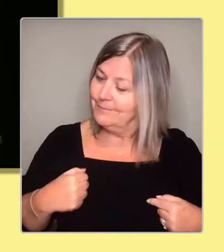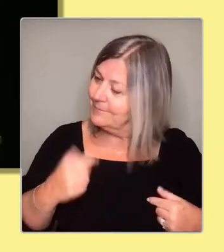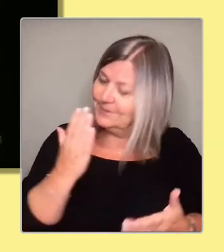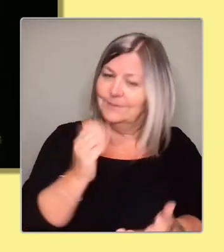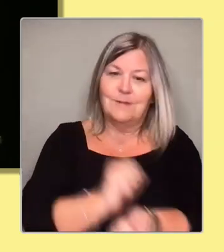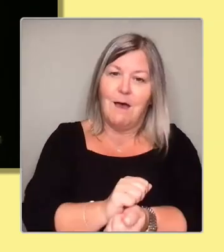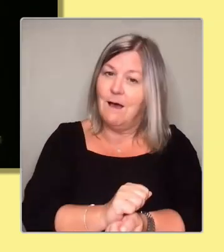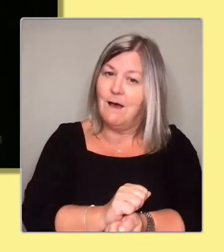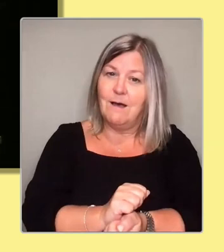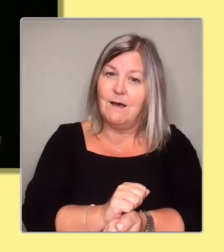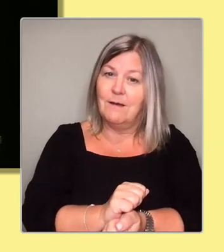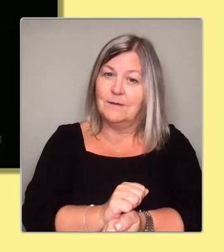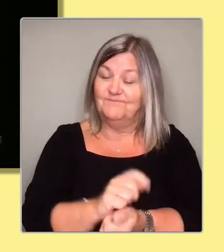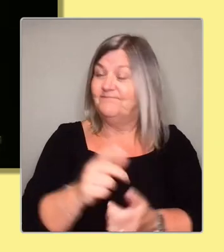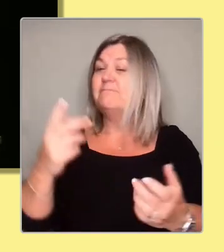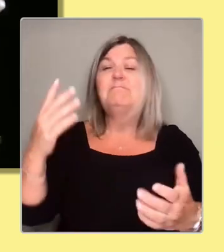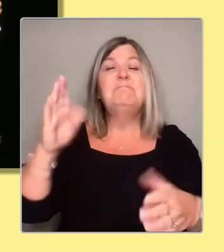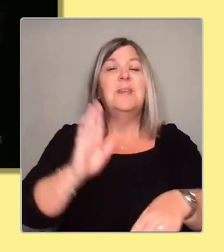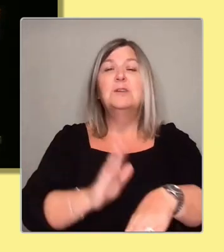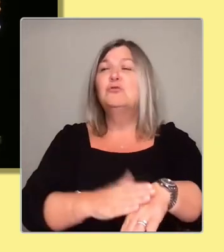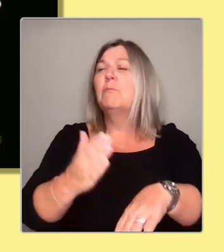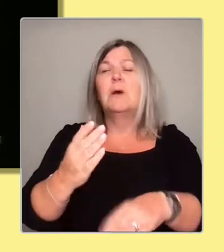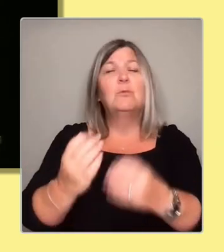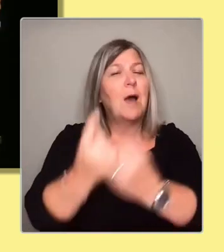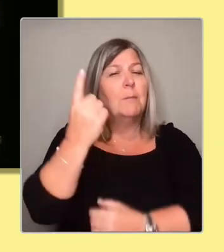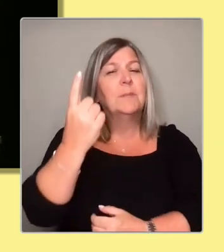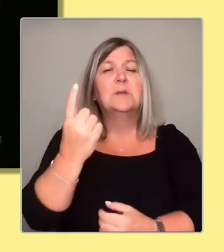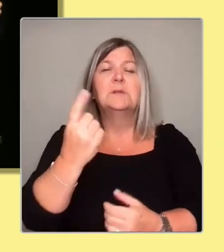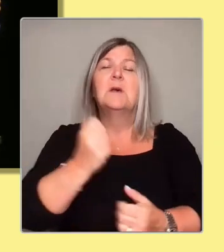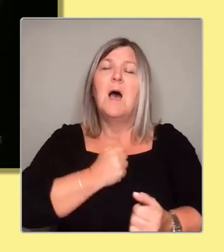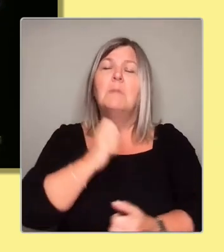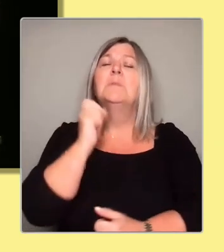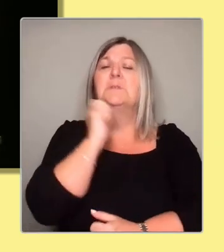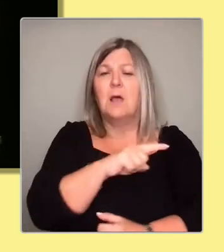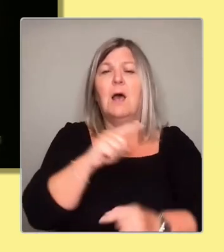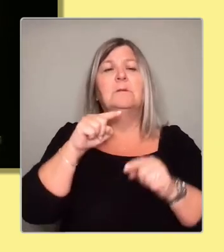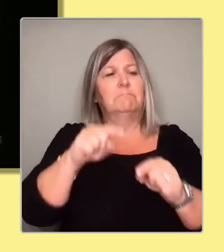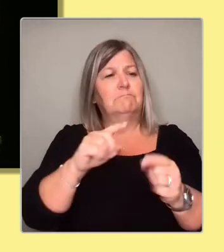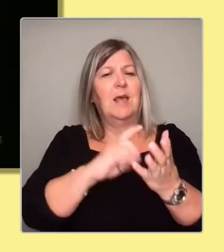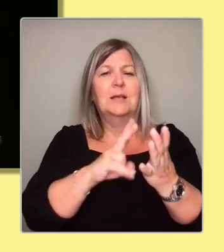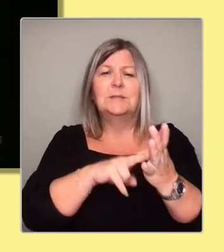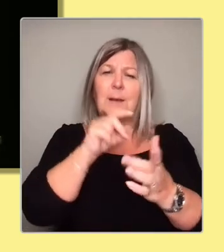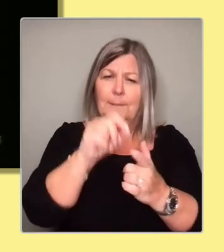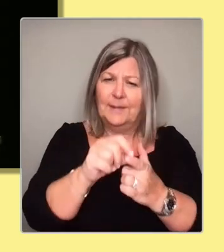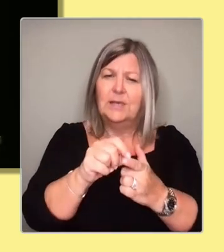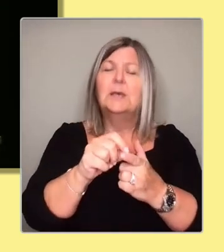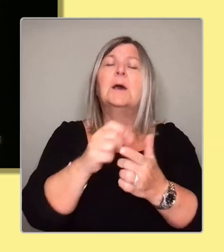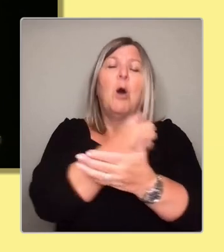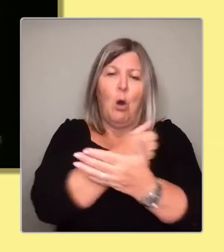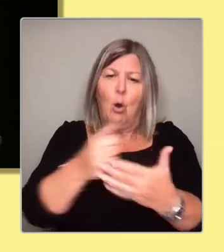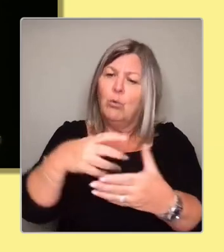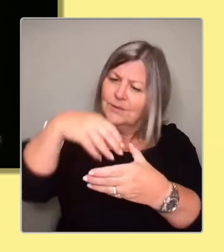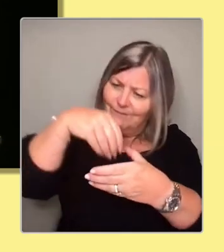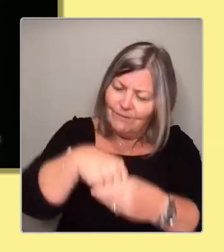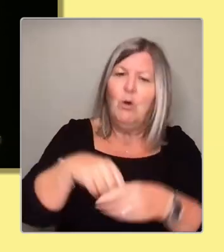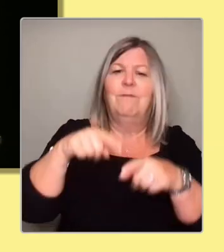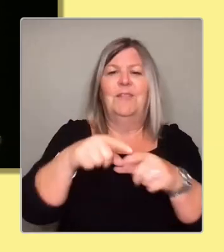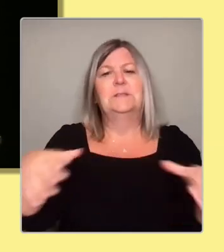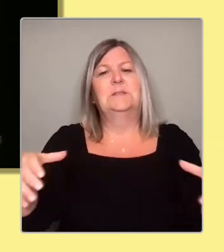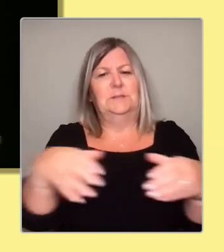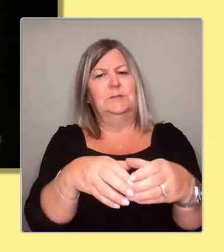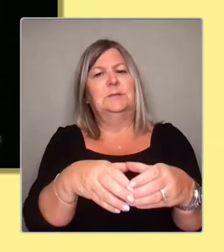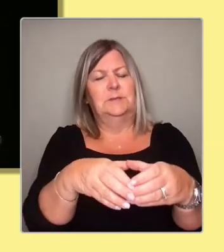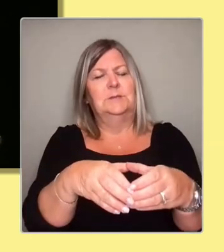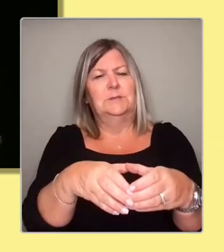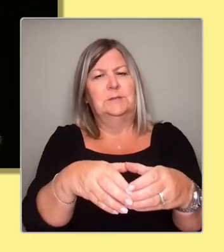you I'm a son of this party. I love this party. I will always be a part of this party. But I hope you will trust me to be not just your